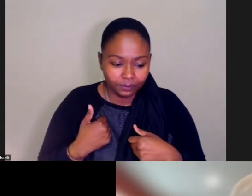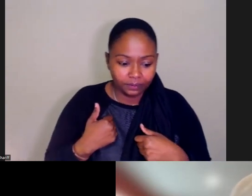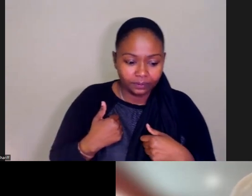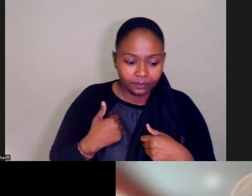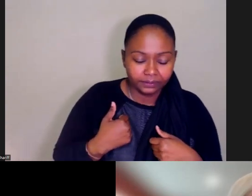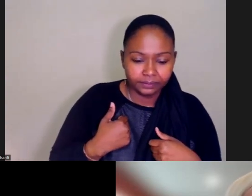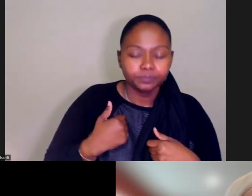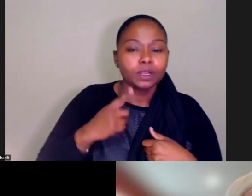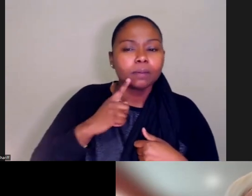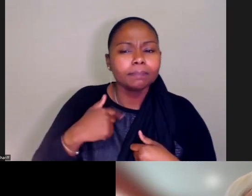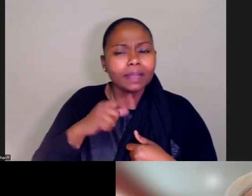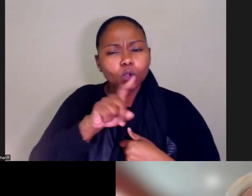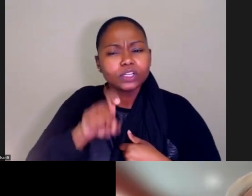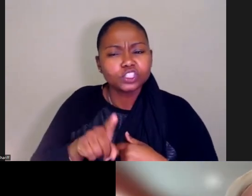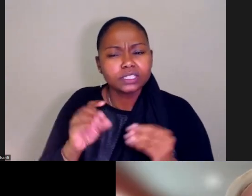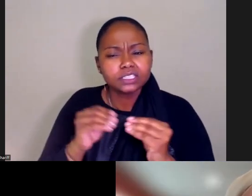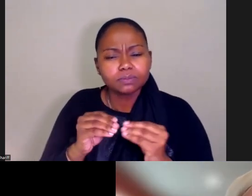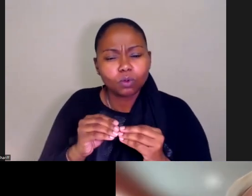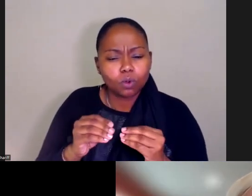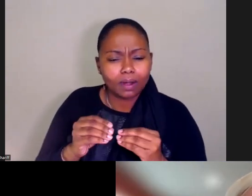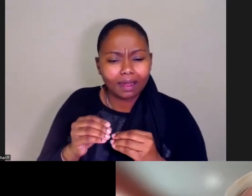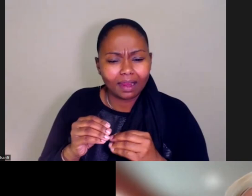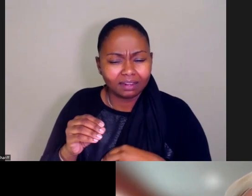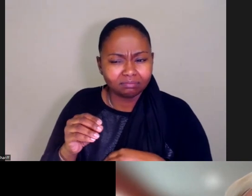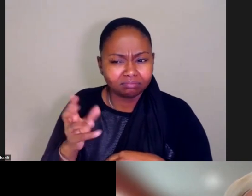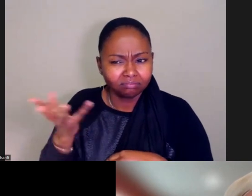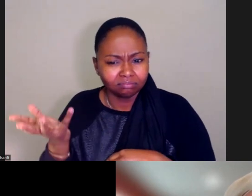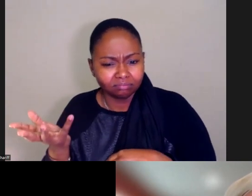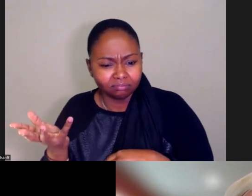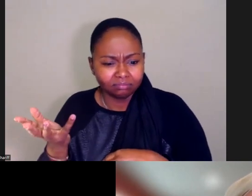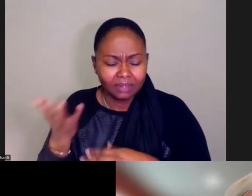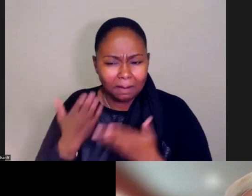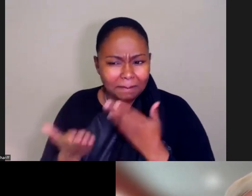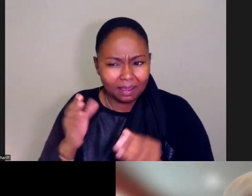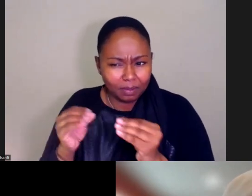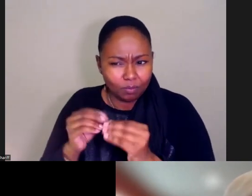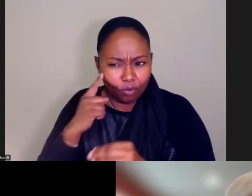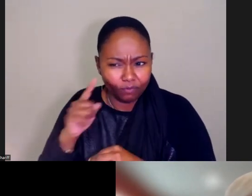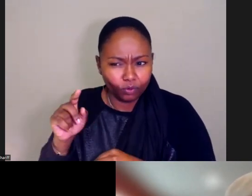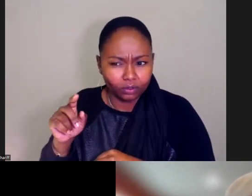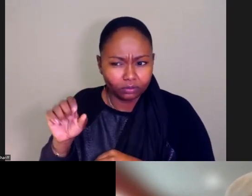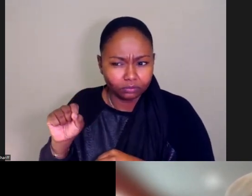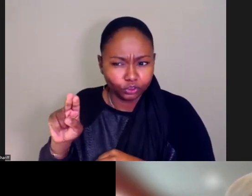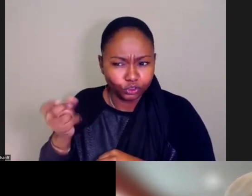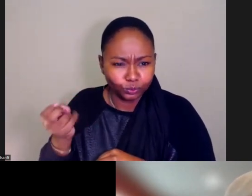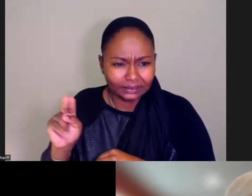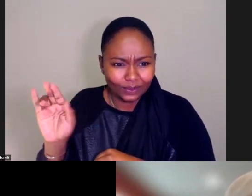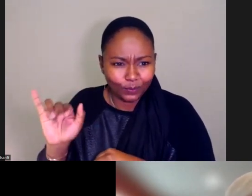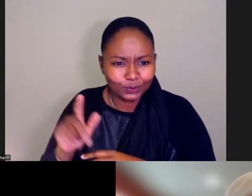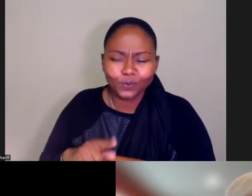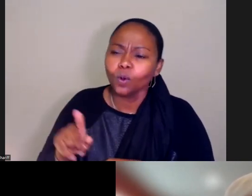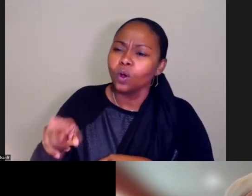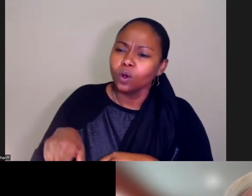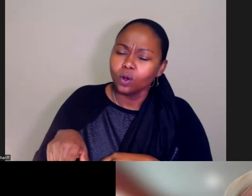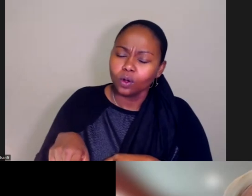My question is more, and Ross, this may be a little bit more for Susan, along with you, is as